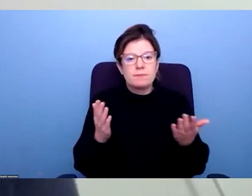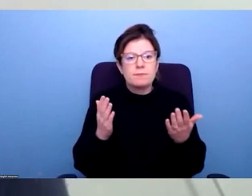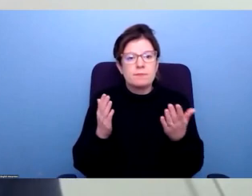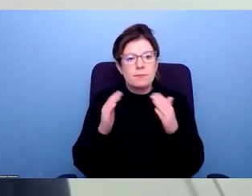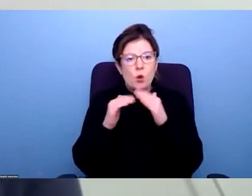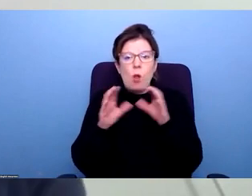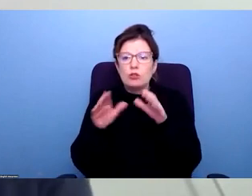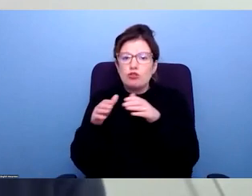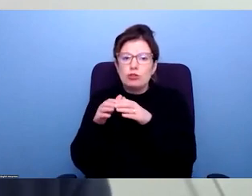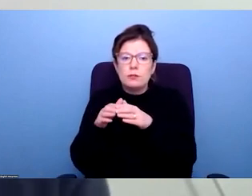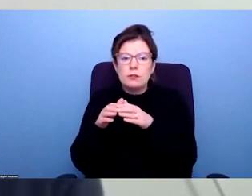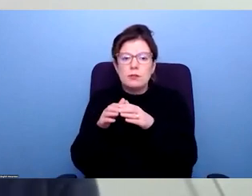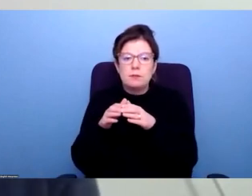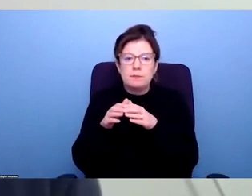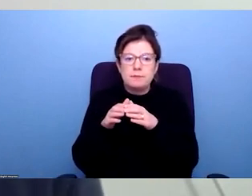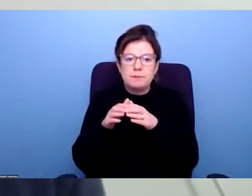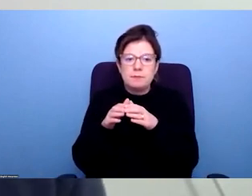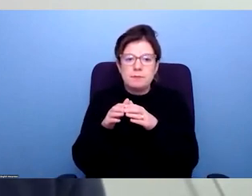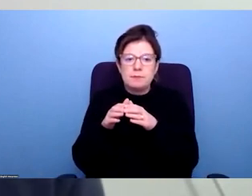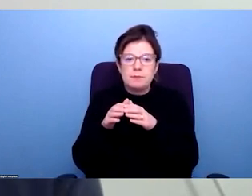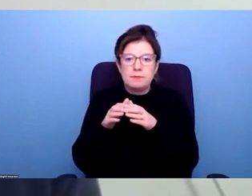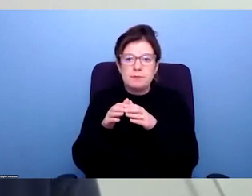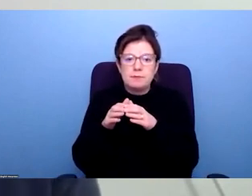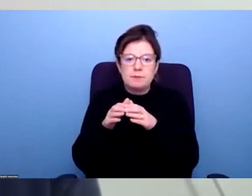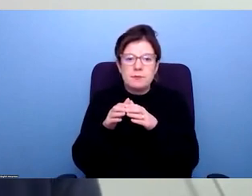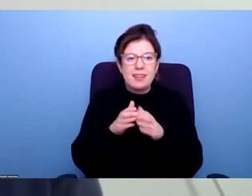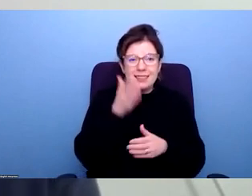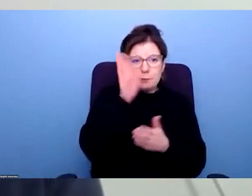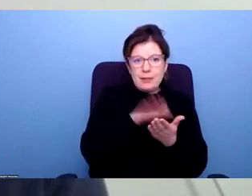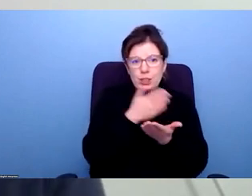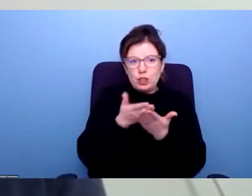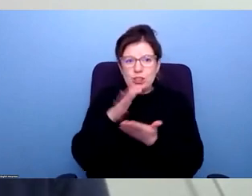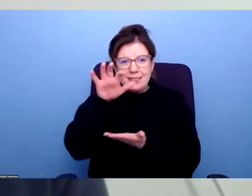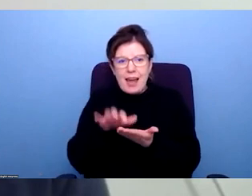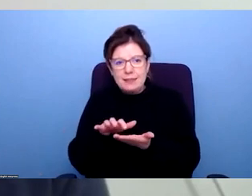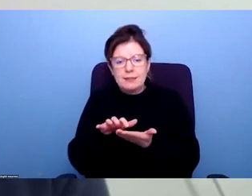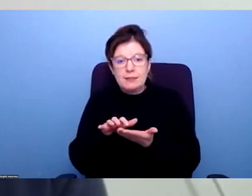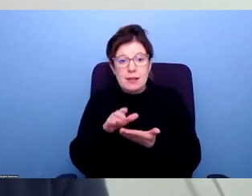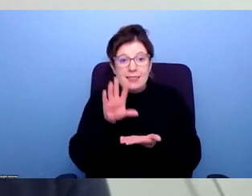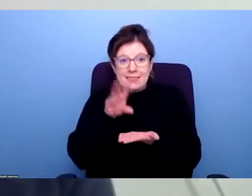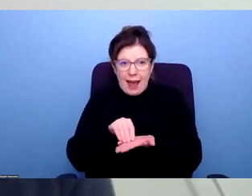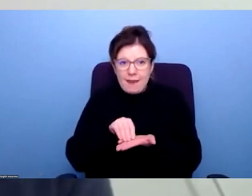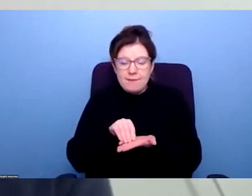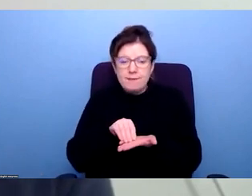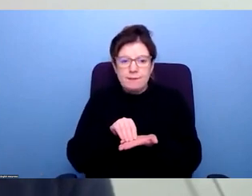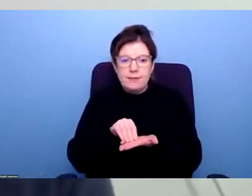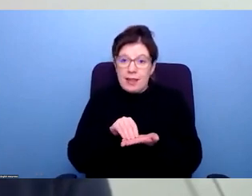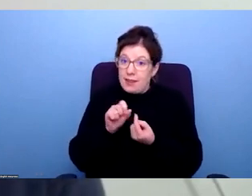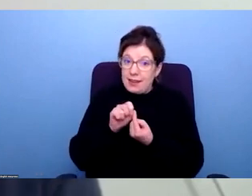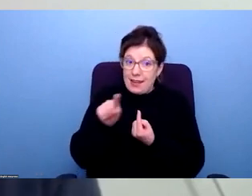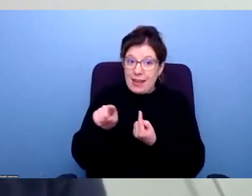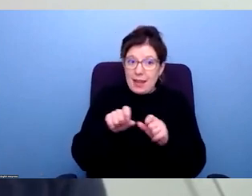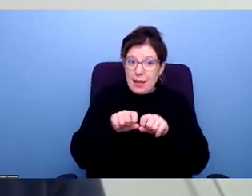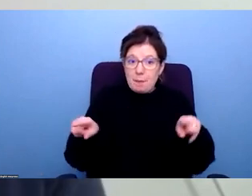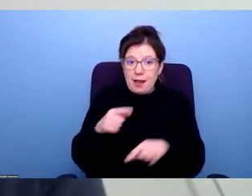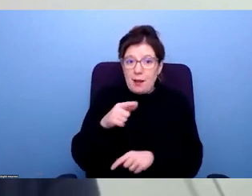the transcript from the speech to text system. We'll save that and then we can always mail that out to people because